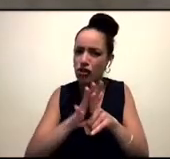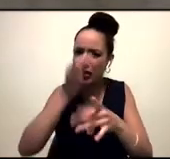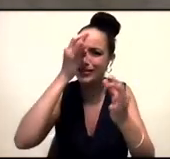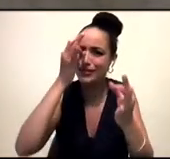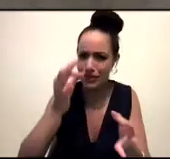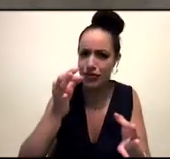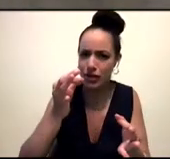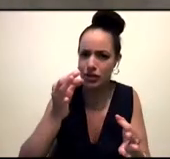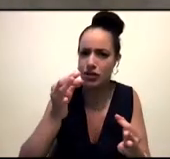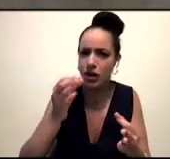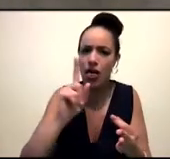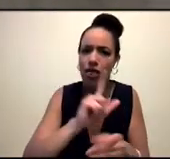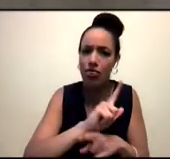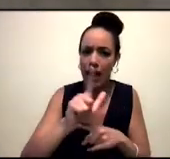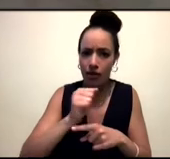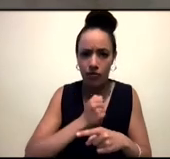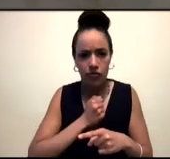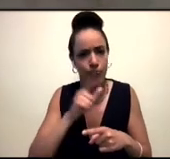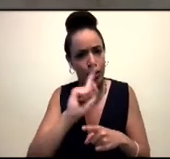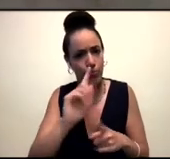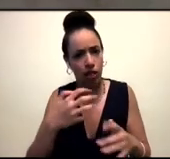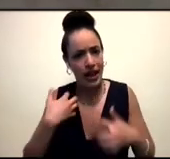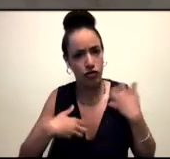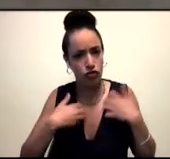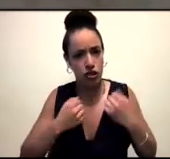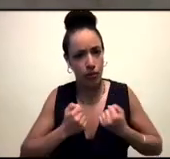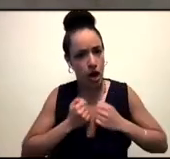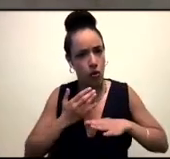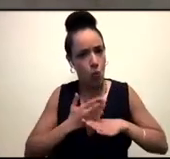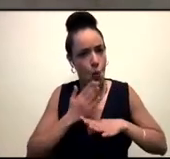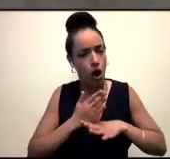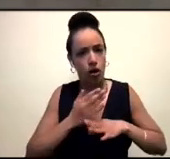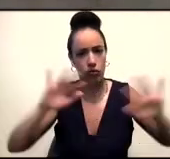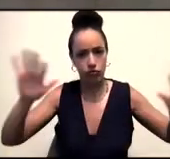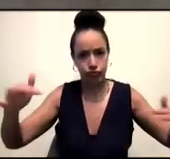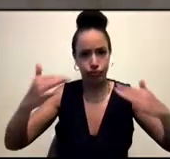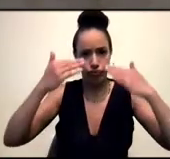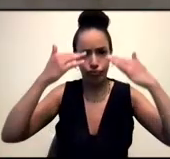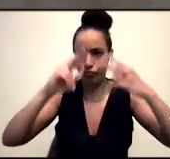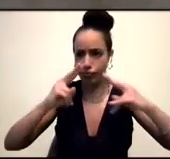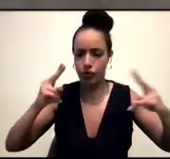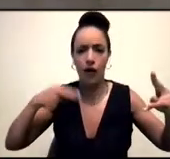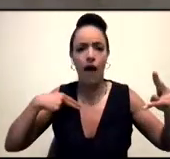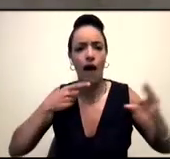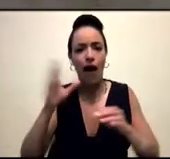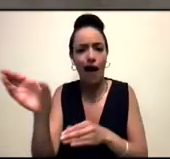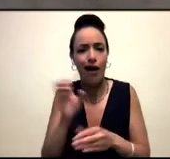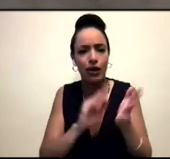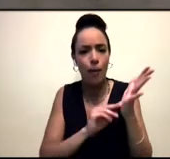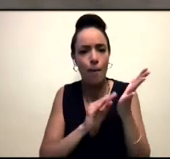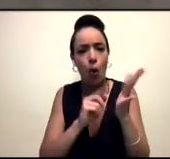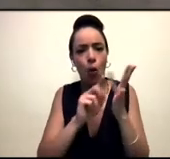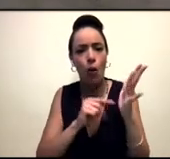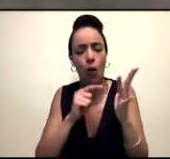There was a heightened interest in this medium. And I hired Monique Lai, and she's a Vietnamese educator.